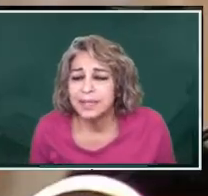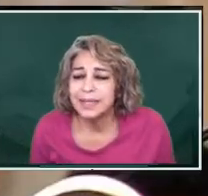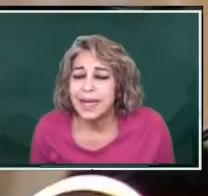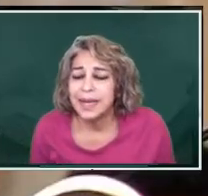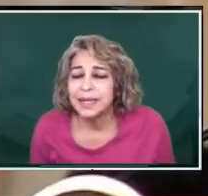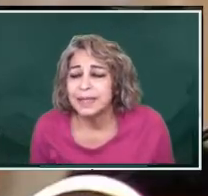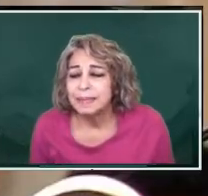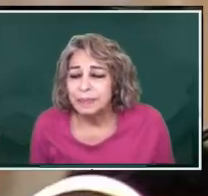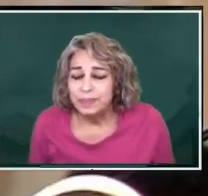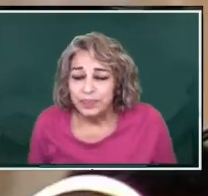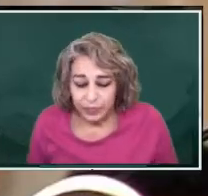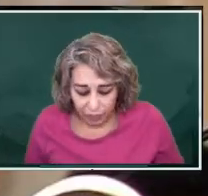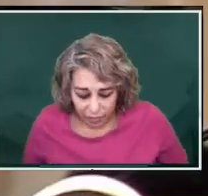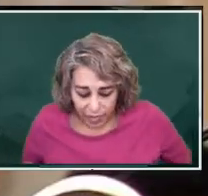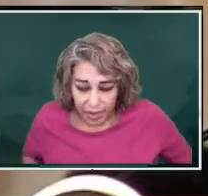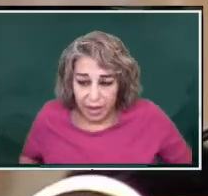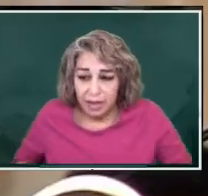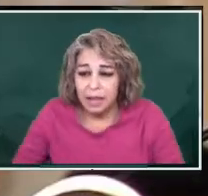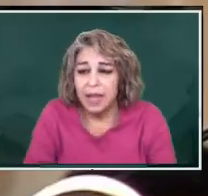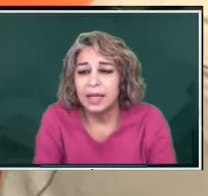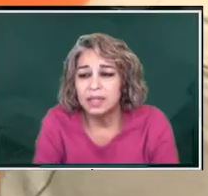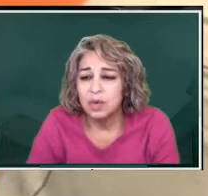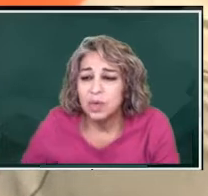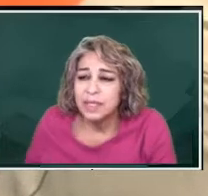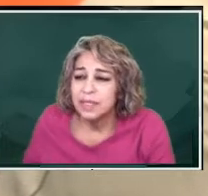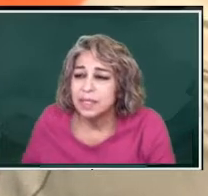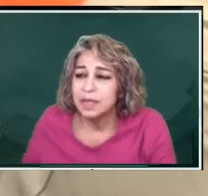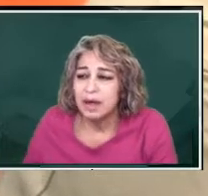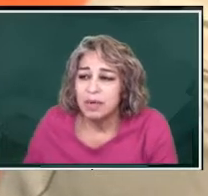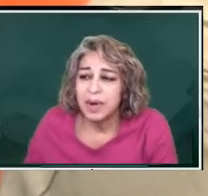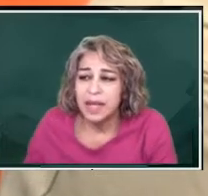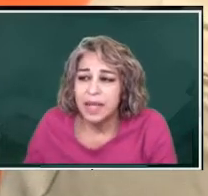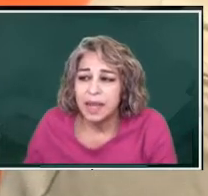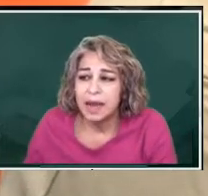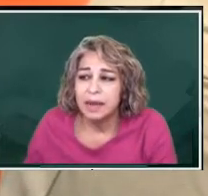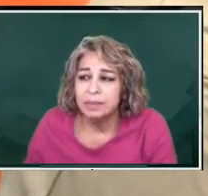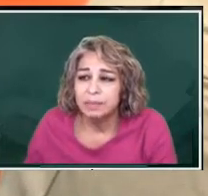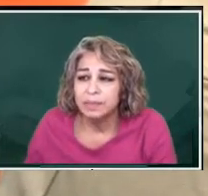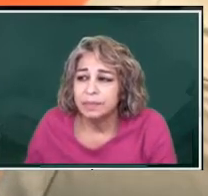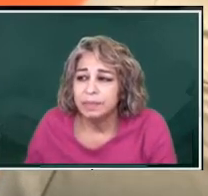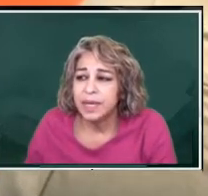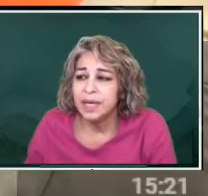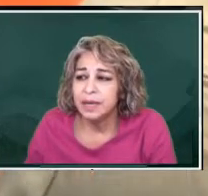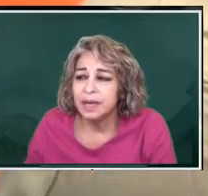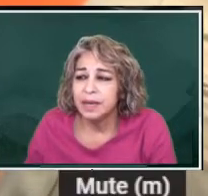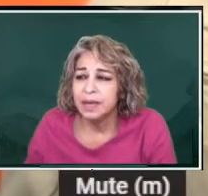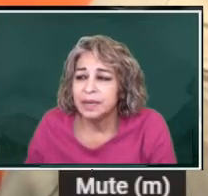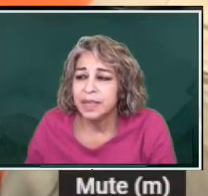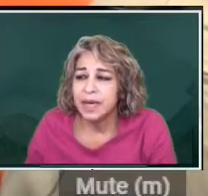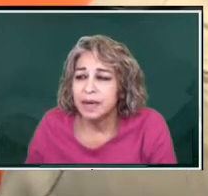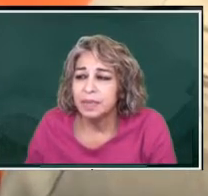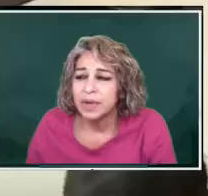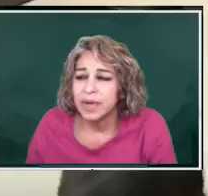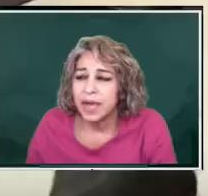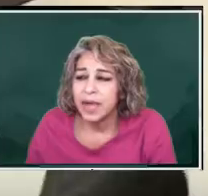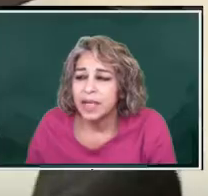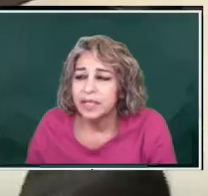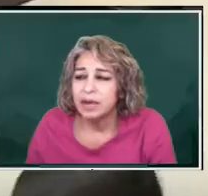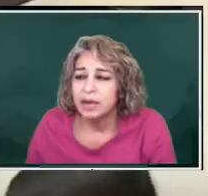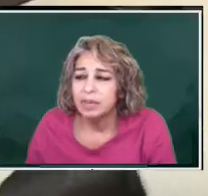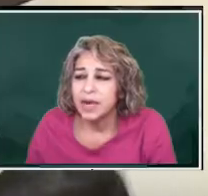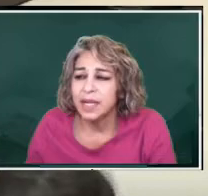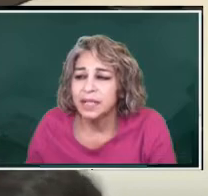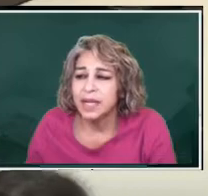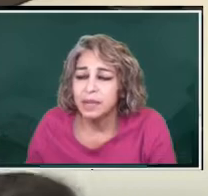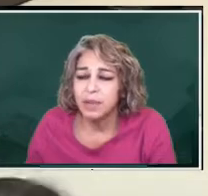state by state and so what's already been set up and